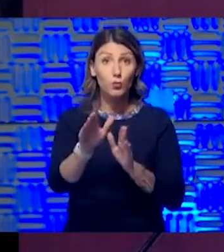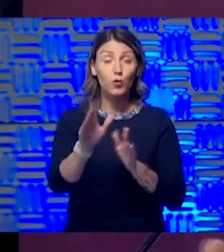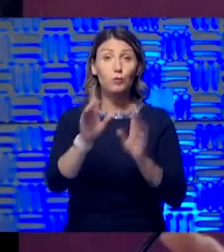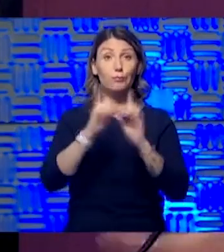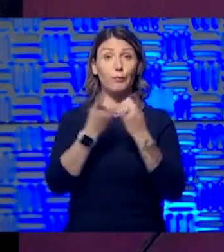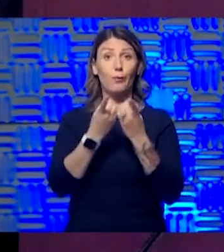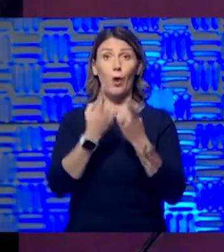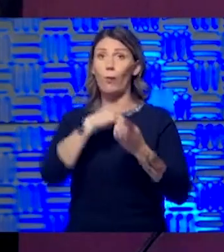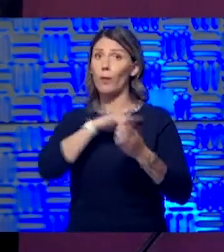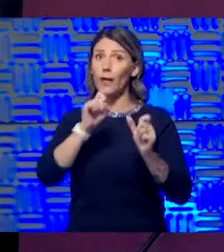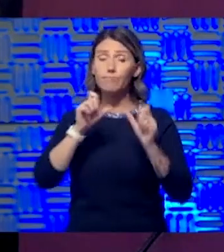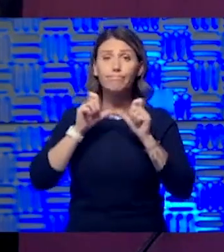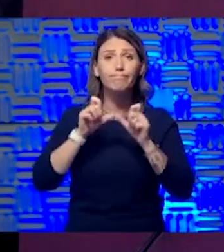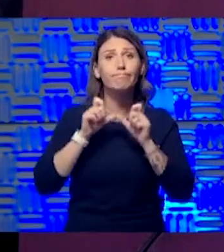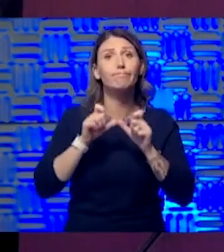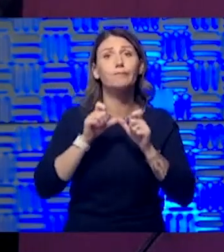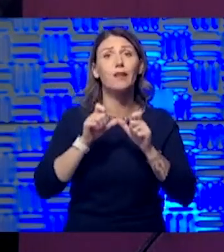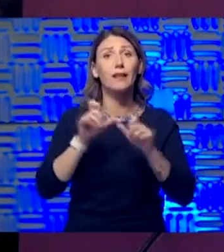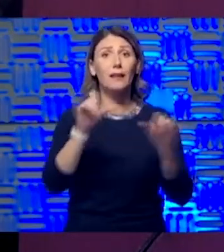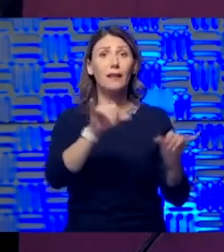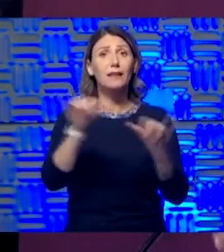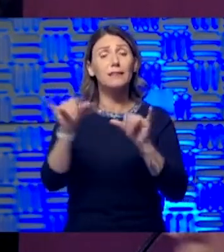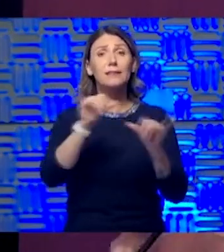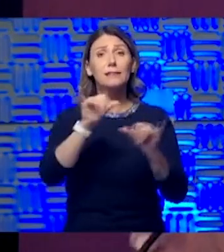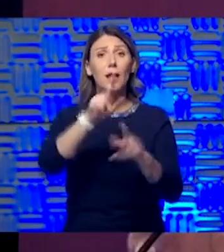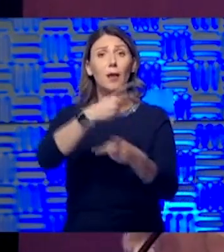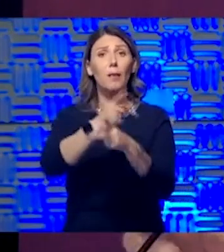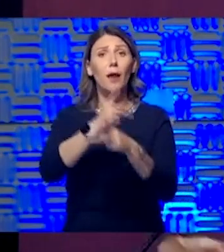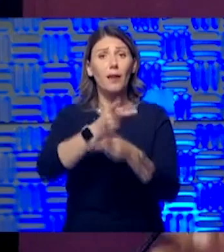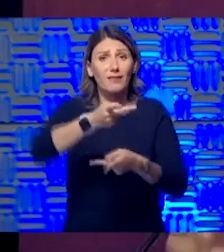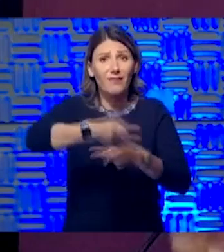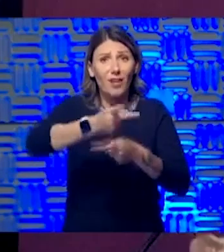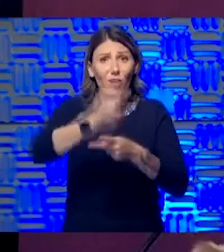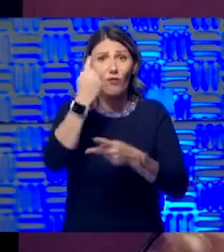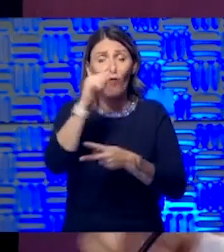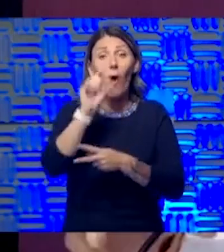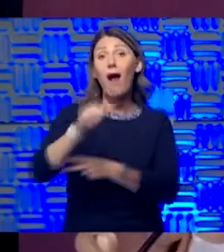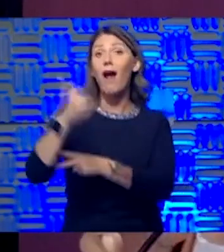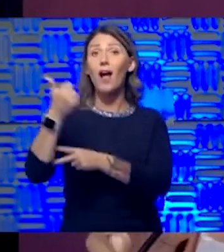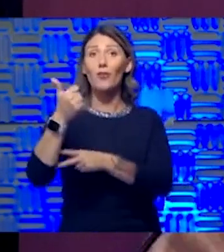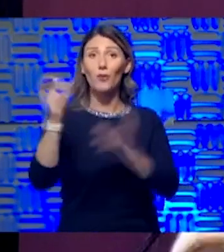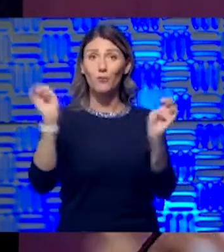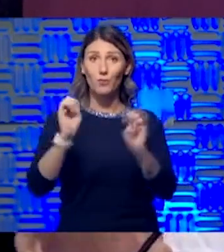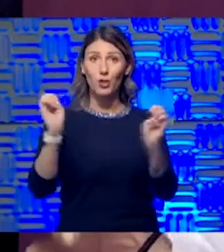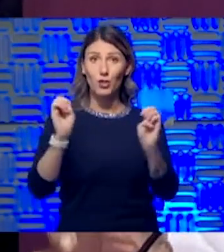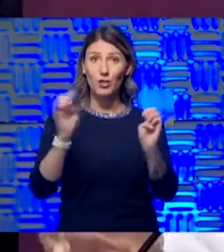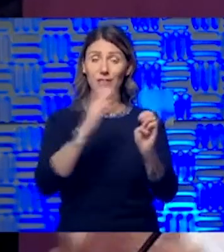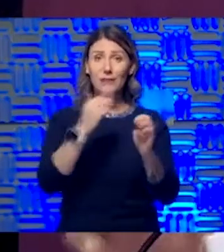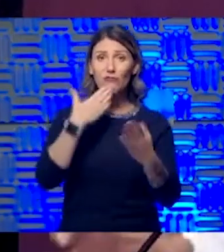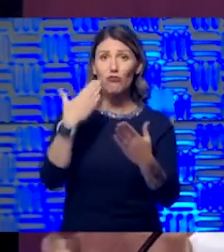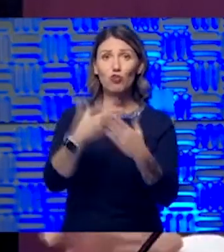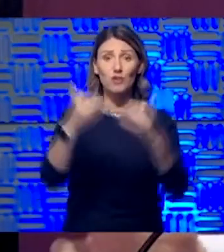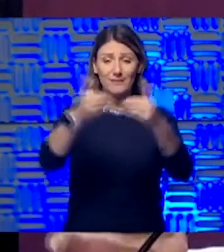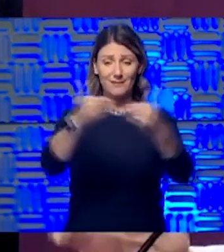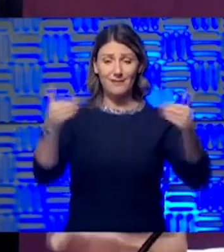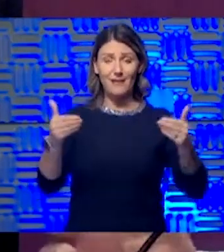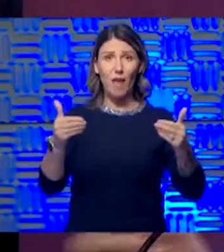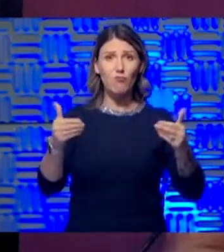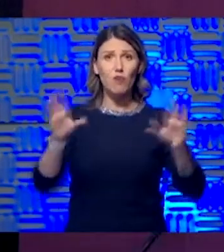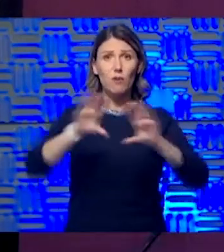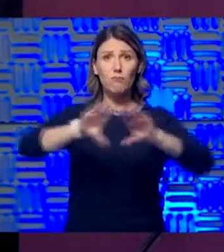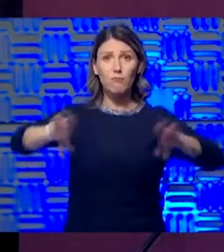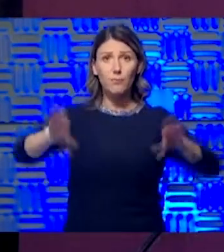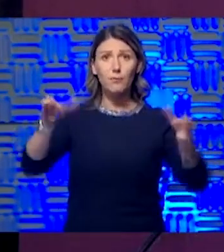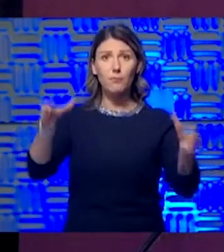that we need to do for all the other kinds of care and emergencies, and then create good, separate pathways for the patients who might be